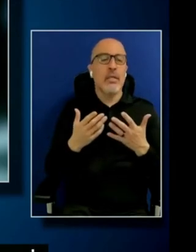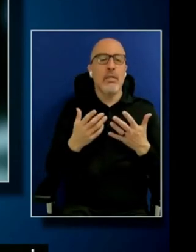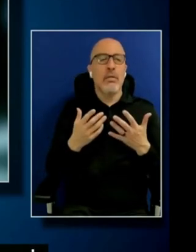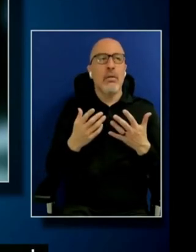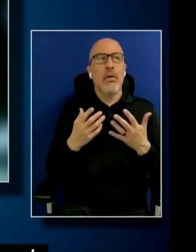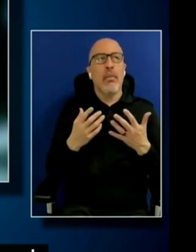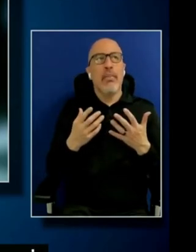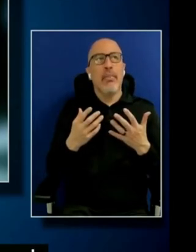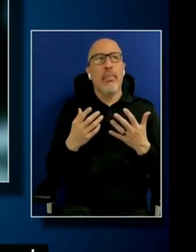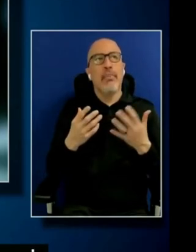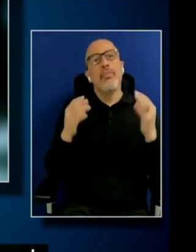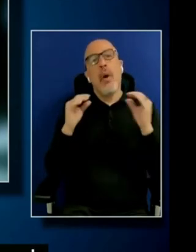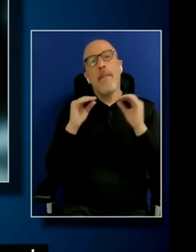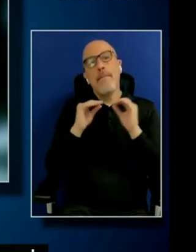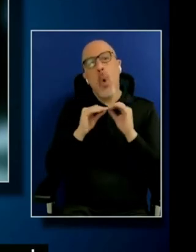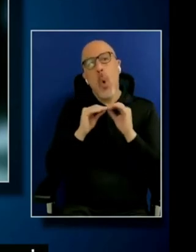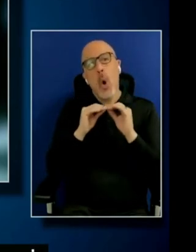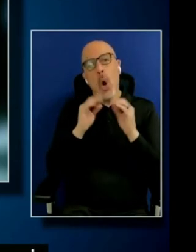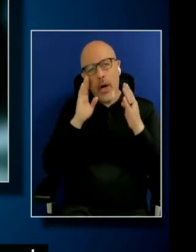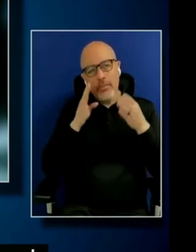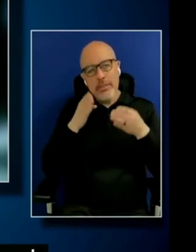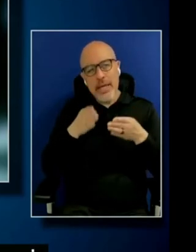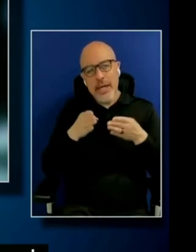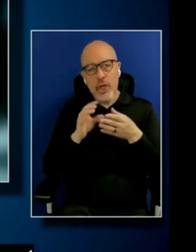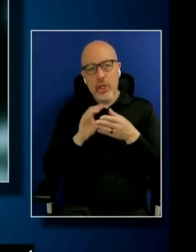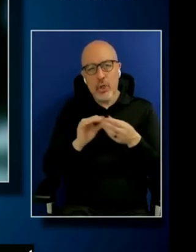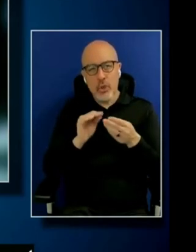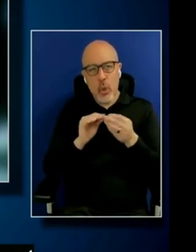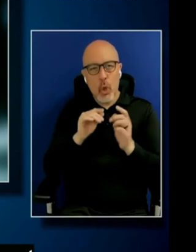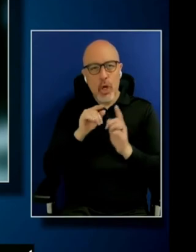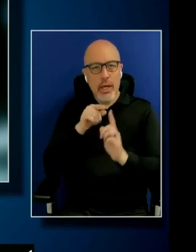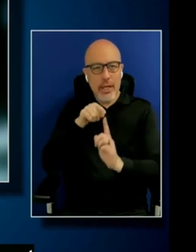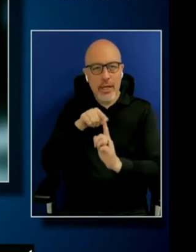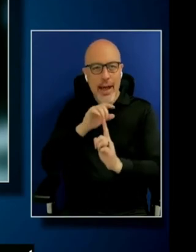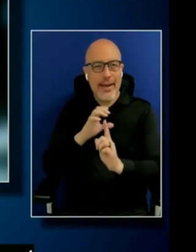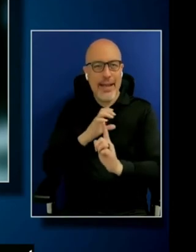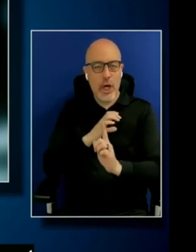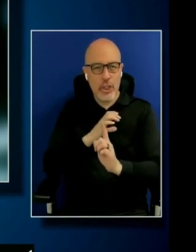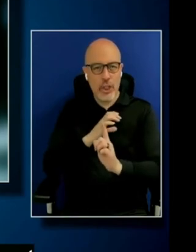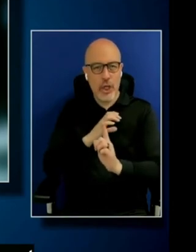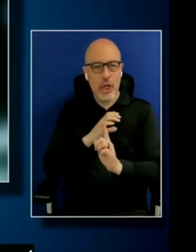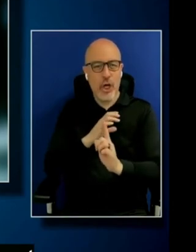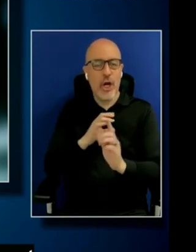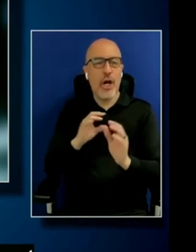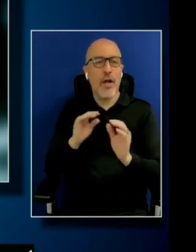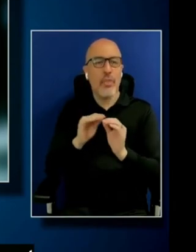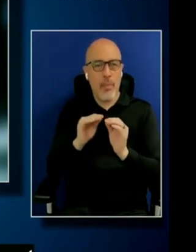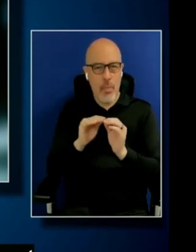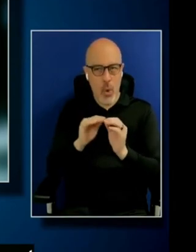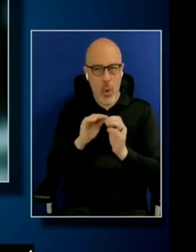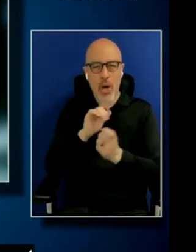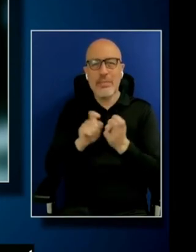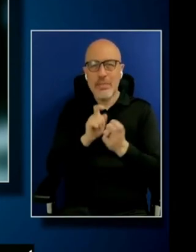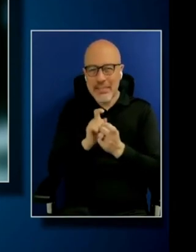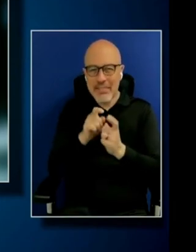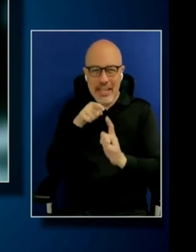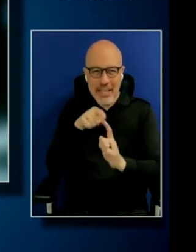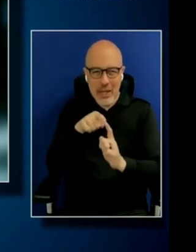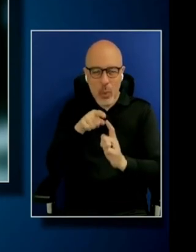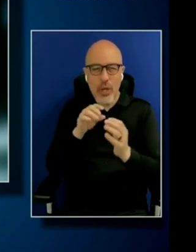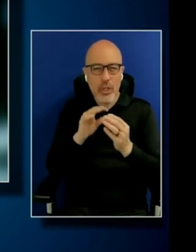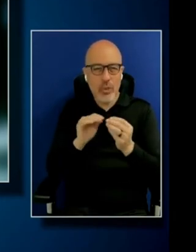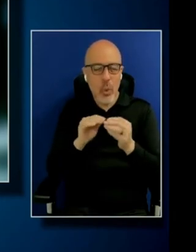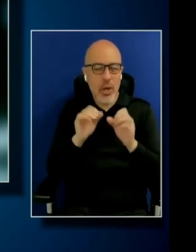the more centered a story is on a character, the more nuanced you get to get into their story. And